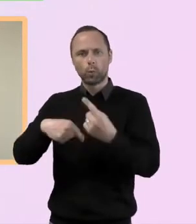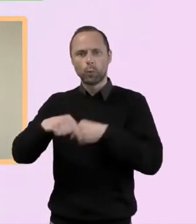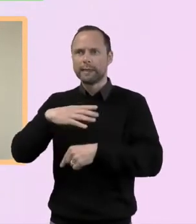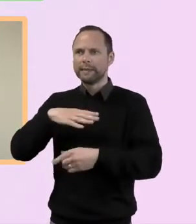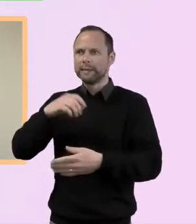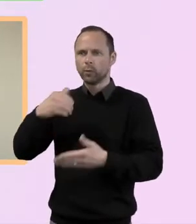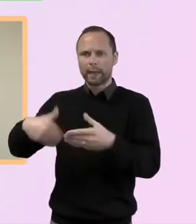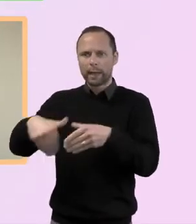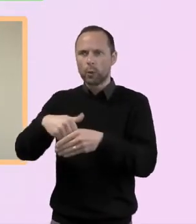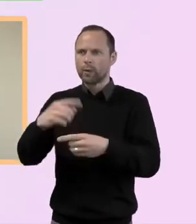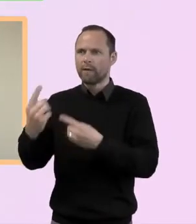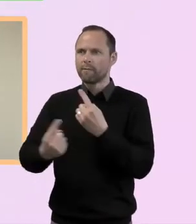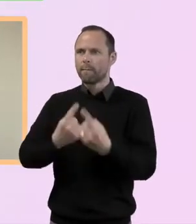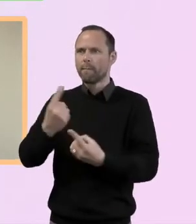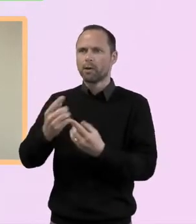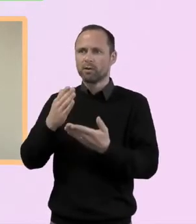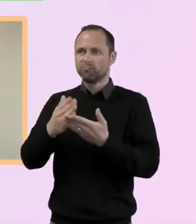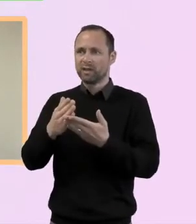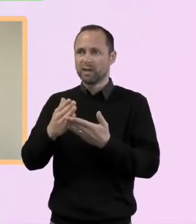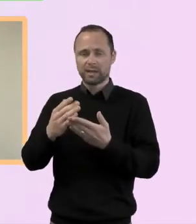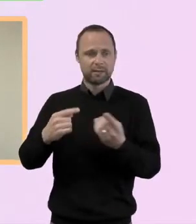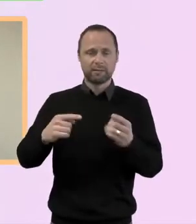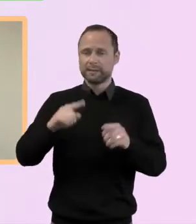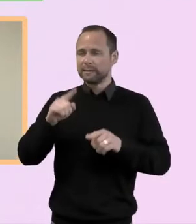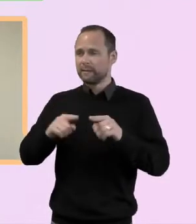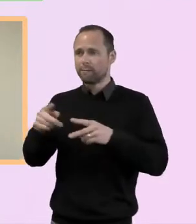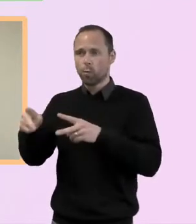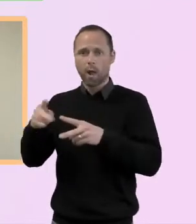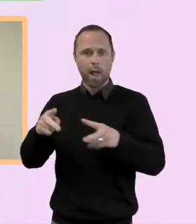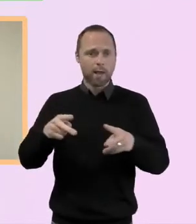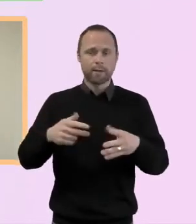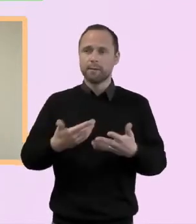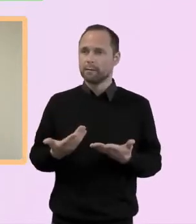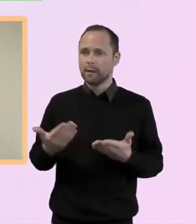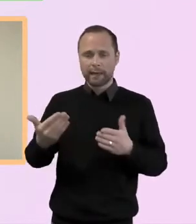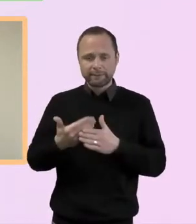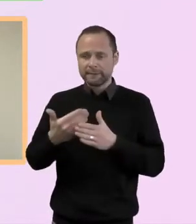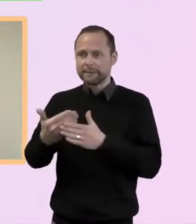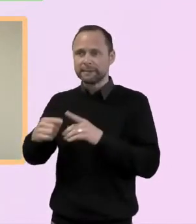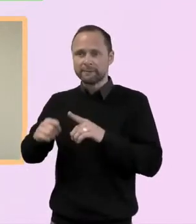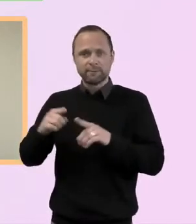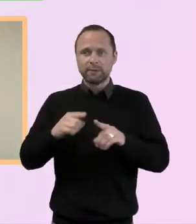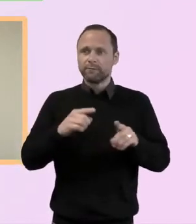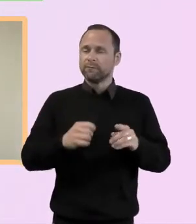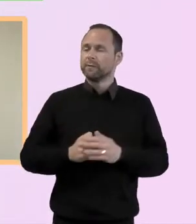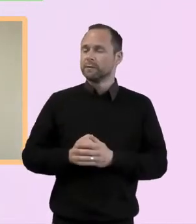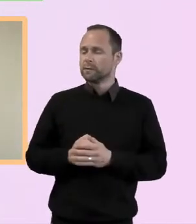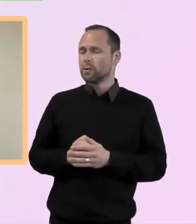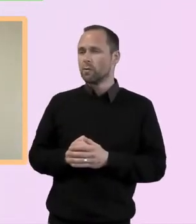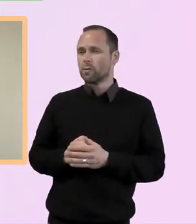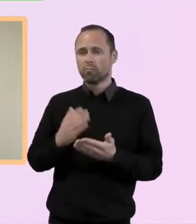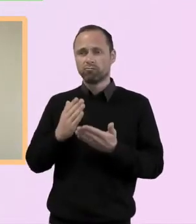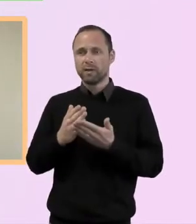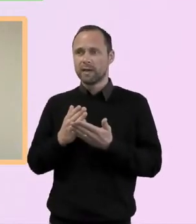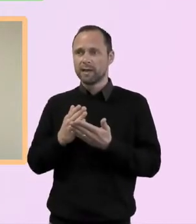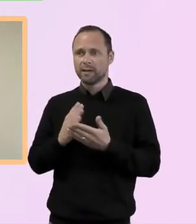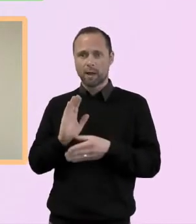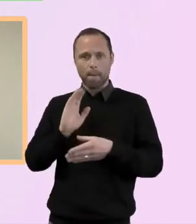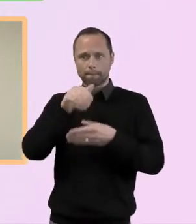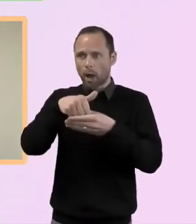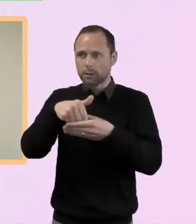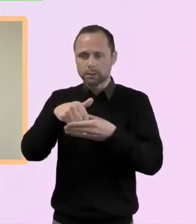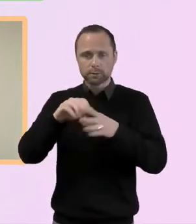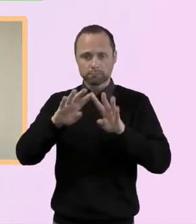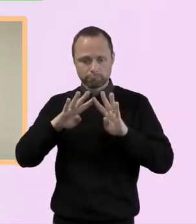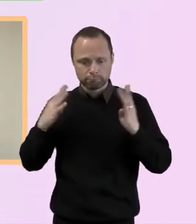including everyone in all of these different ways that we're talking about. But I think, um, certainly being amongst is a, is a, I